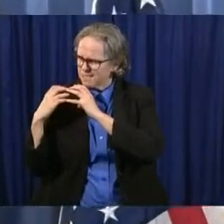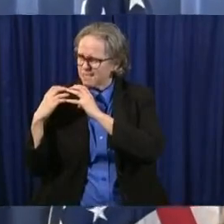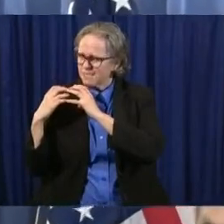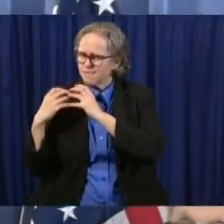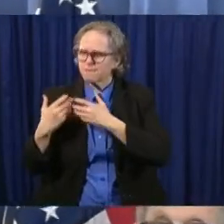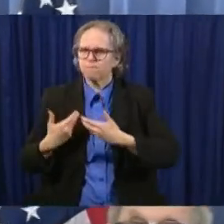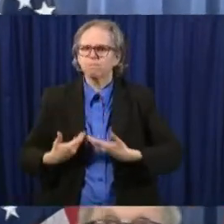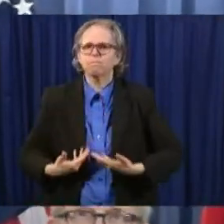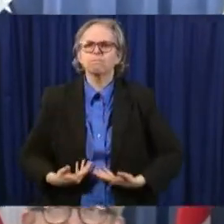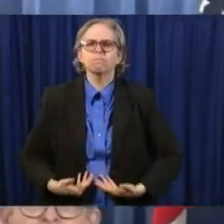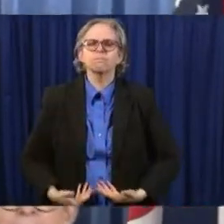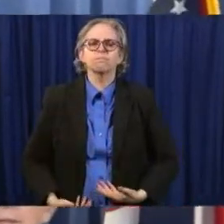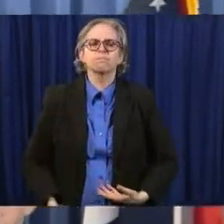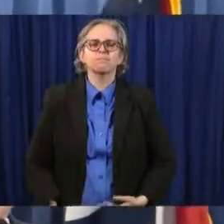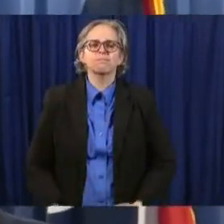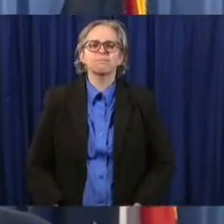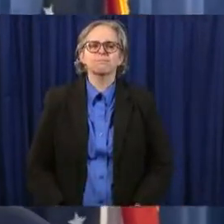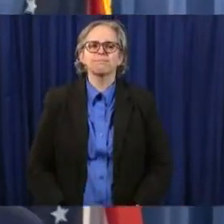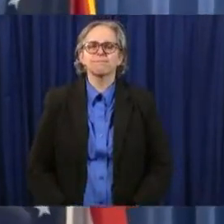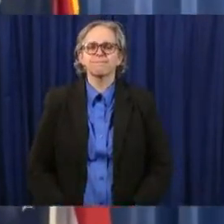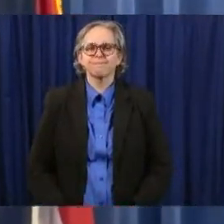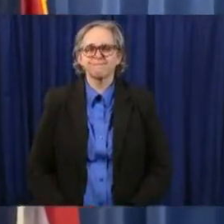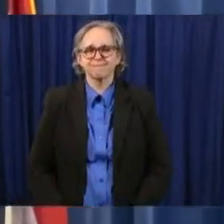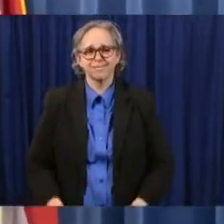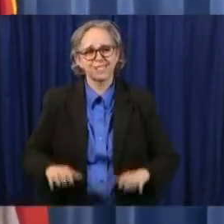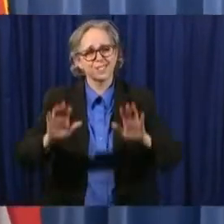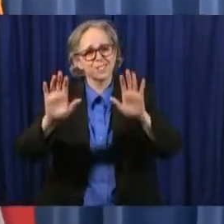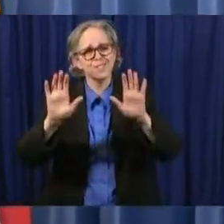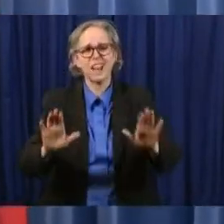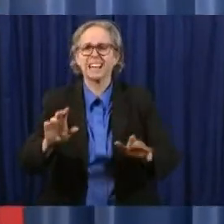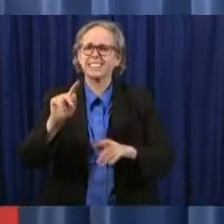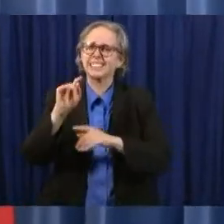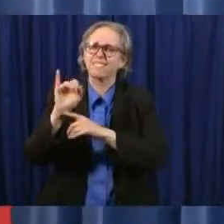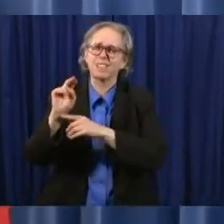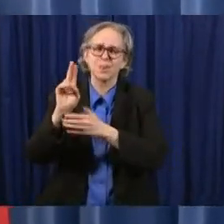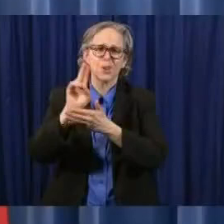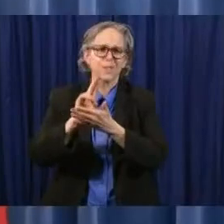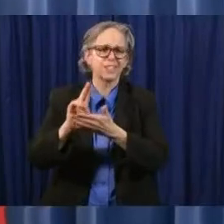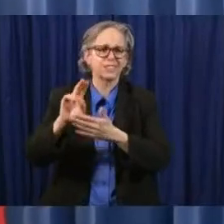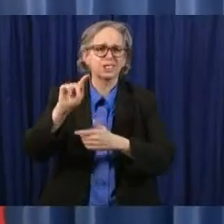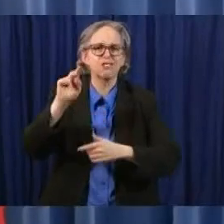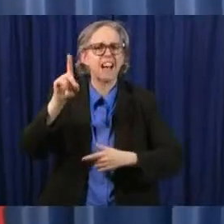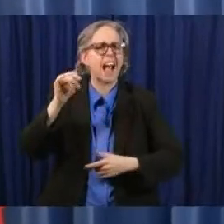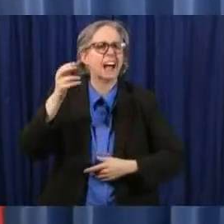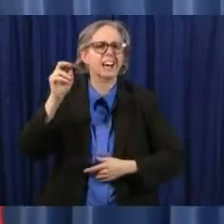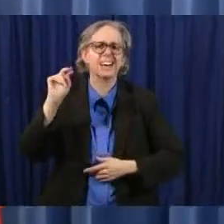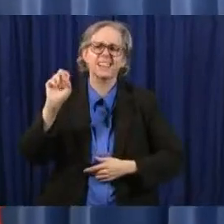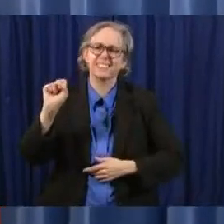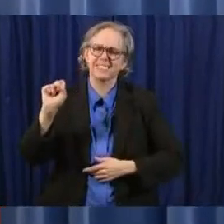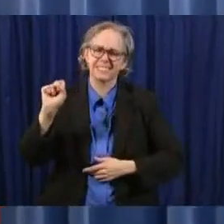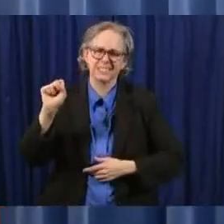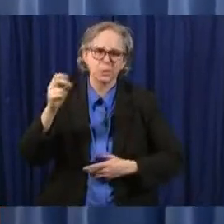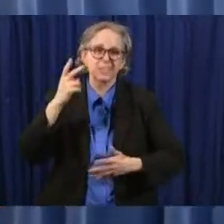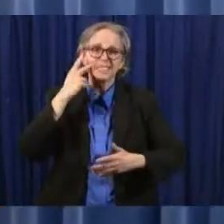That was great. Tiffin Dragons. We'll see you all tomorrow at 2 o'clock. Thank you.